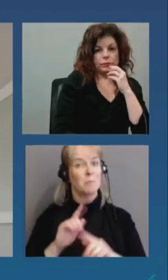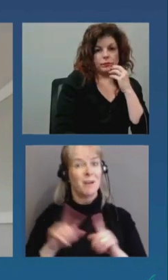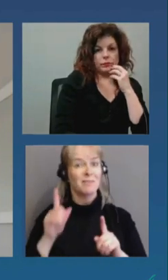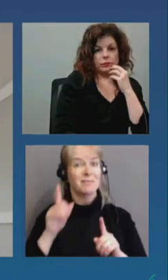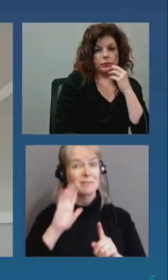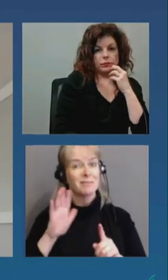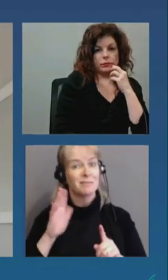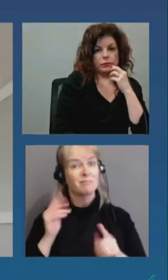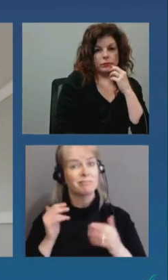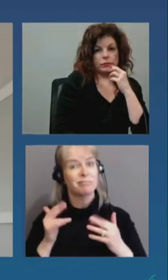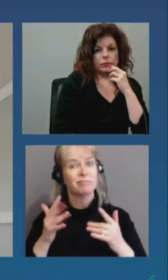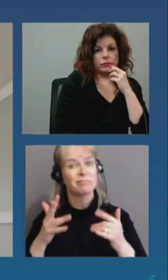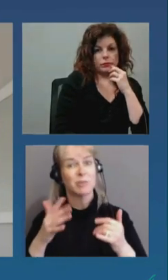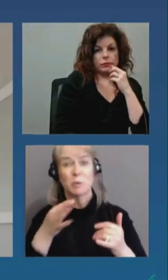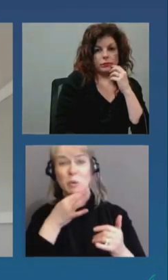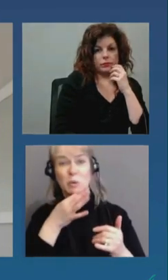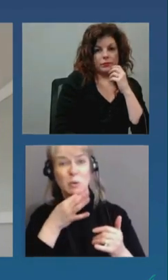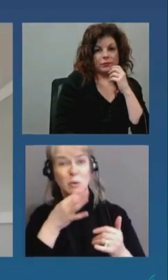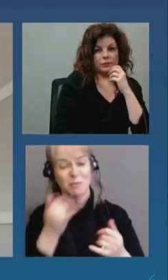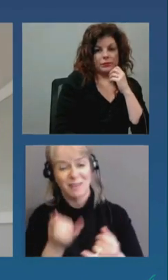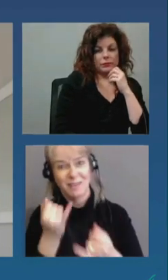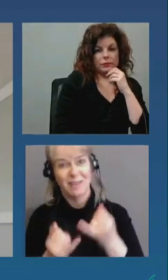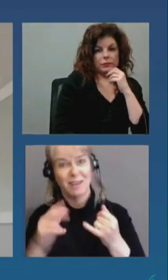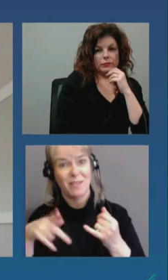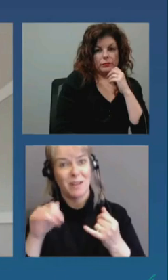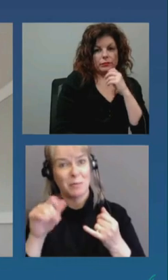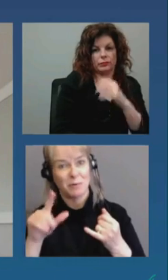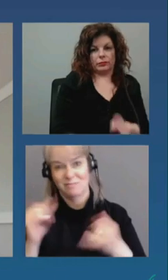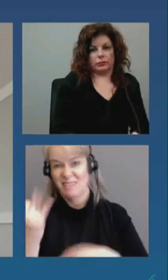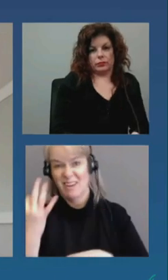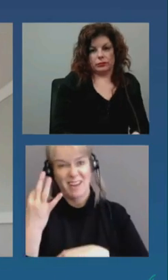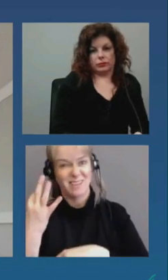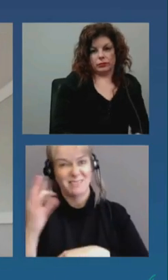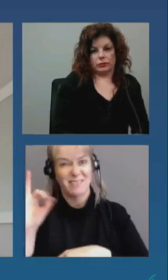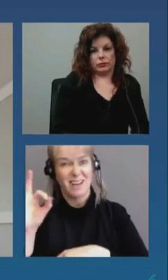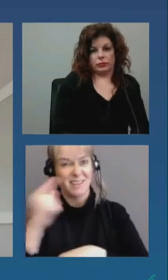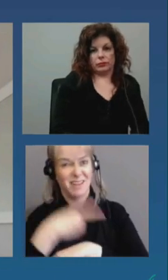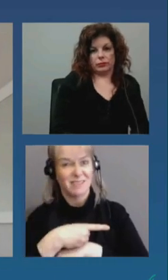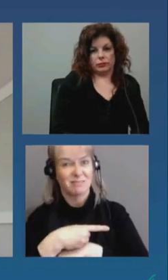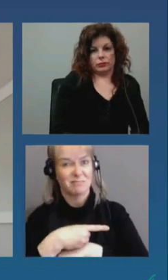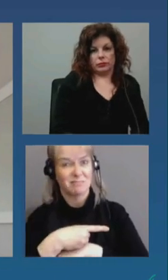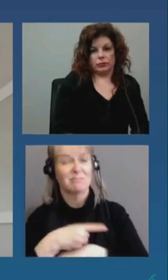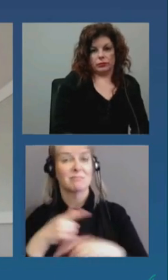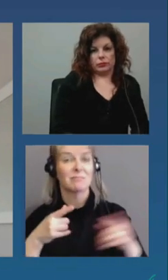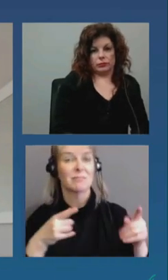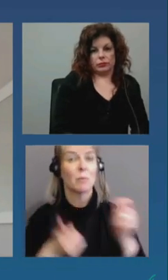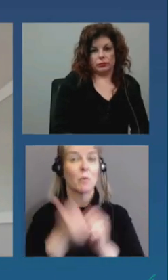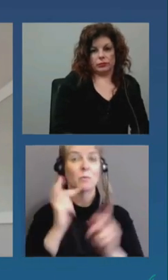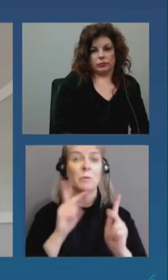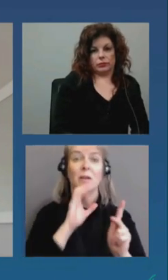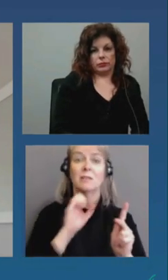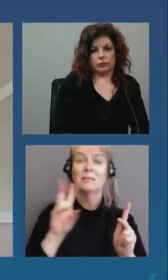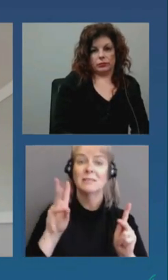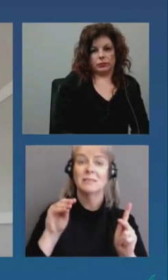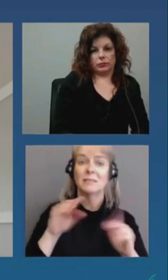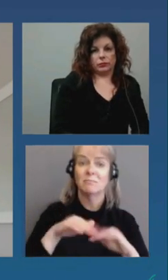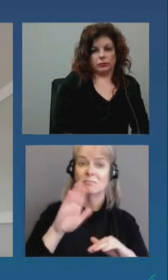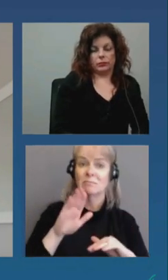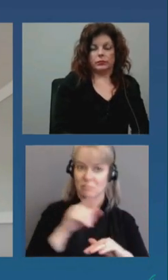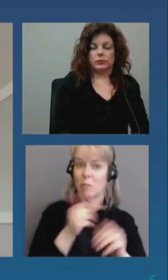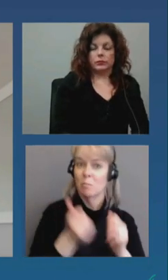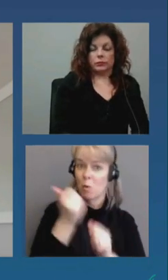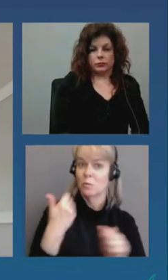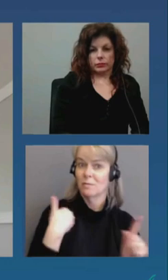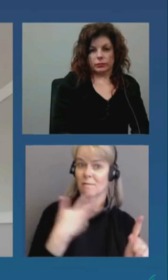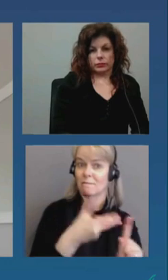in nine days will have protected most people over 60 and we're able under the provincial